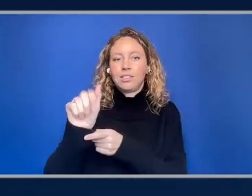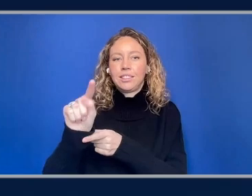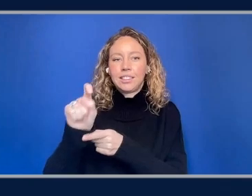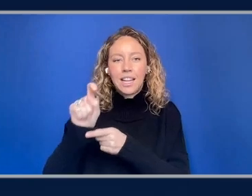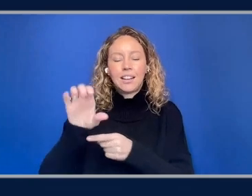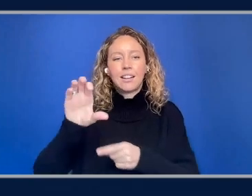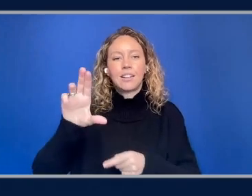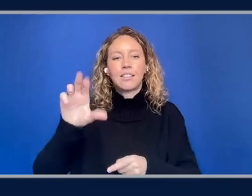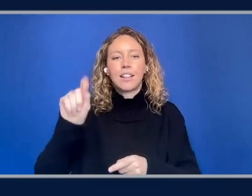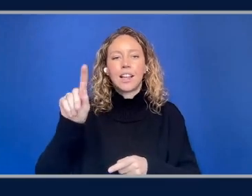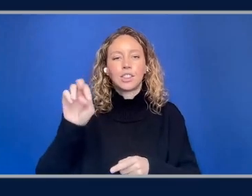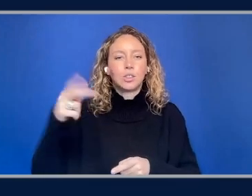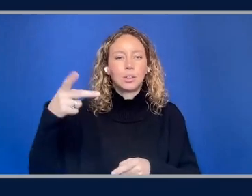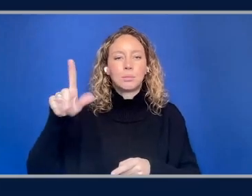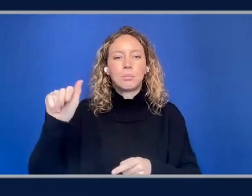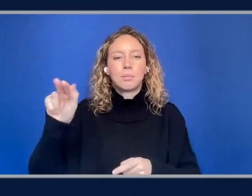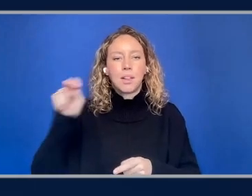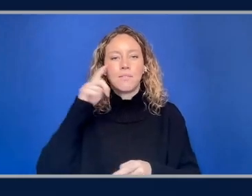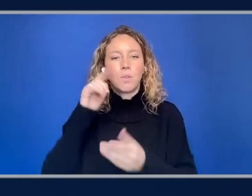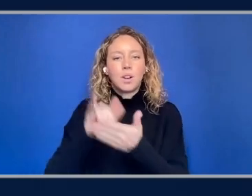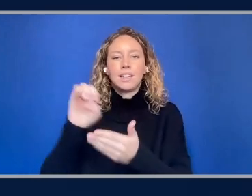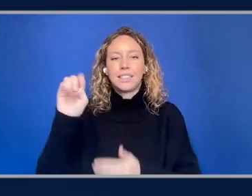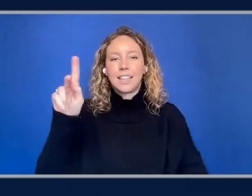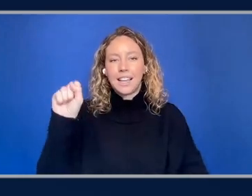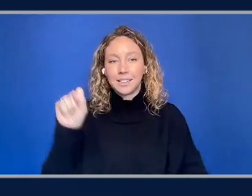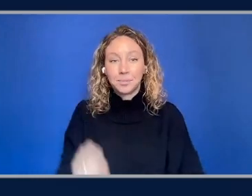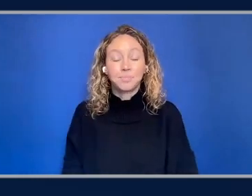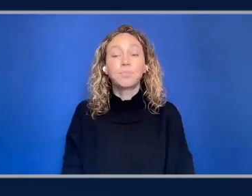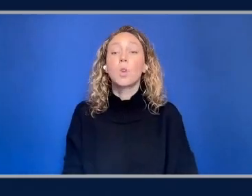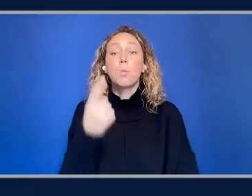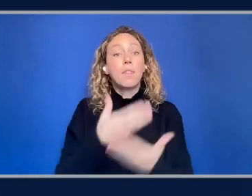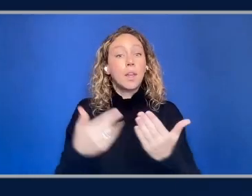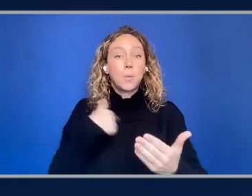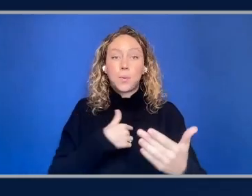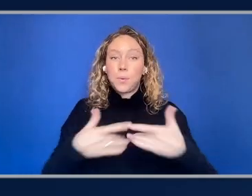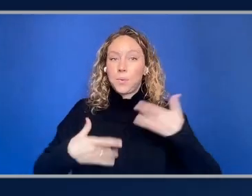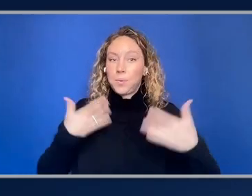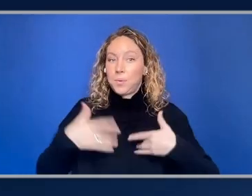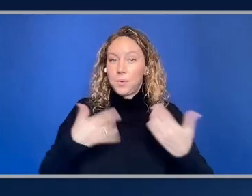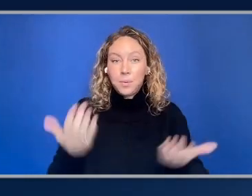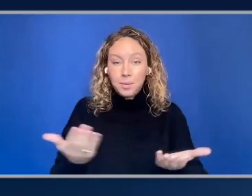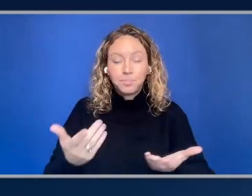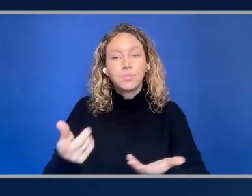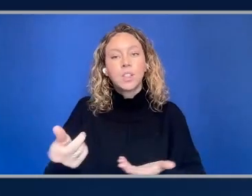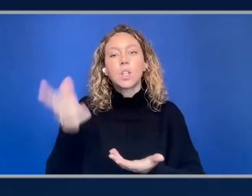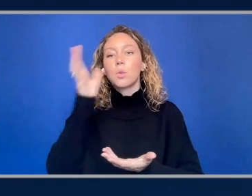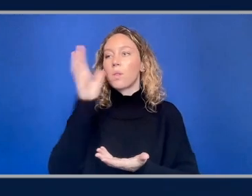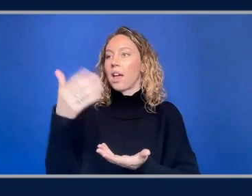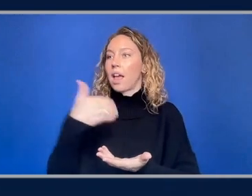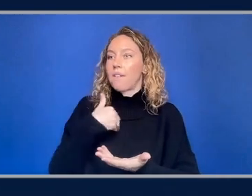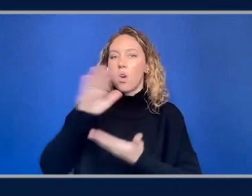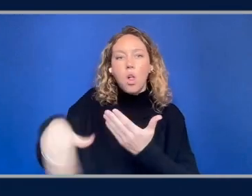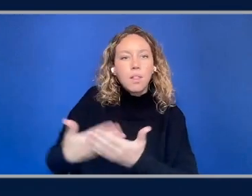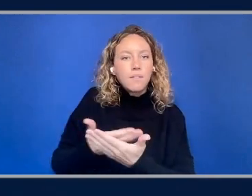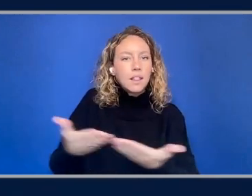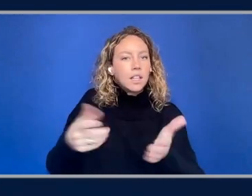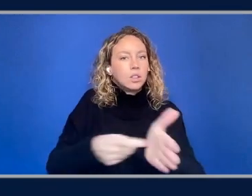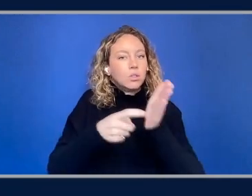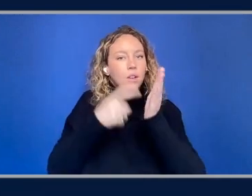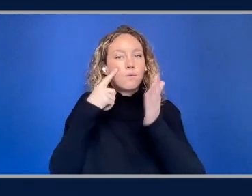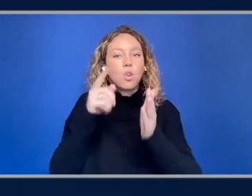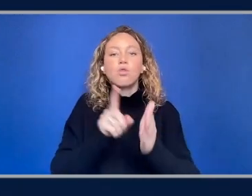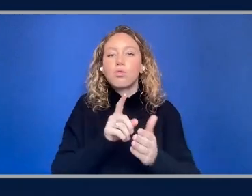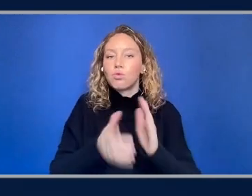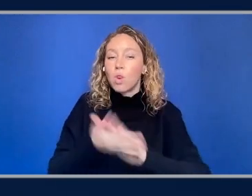Amazon EKS. One of the things that we're really excited about is that it comes with all of the things that are necessary for running true production